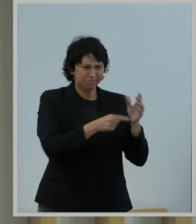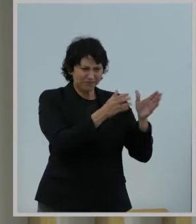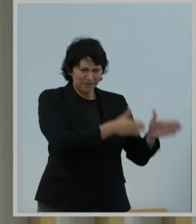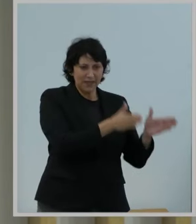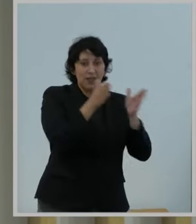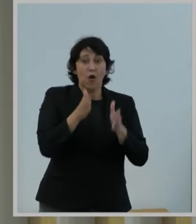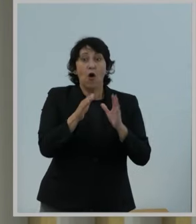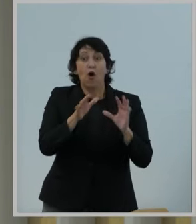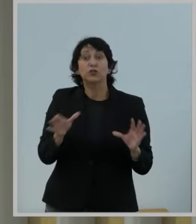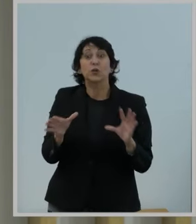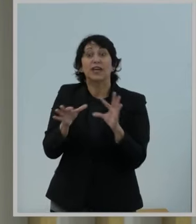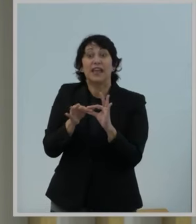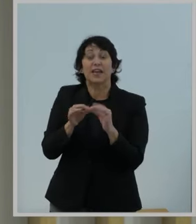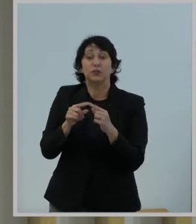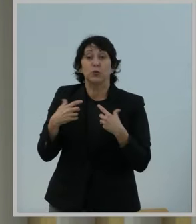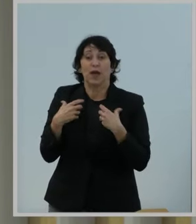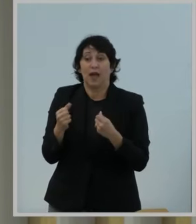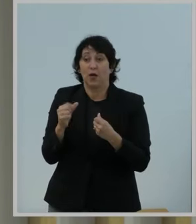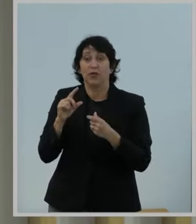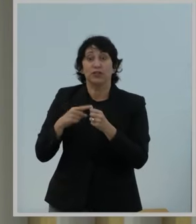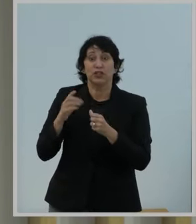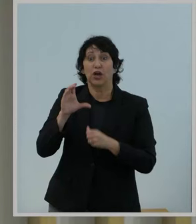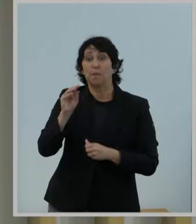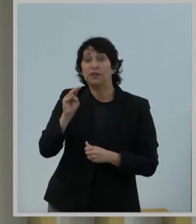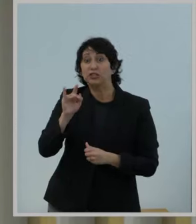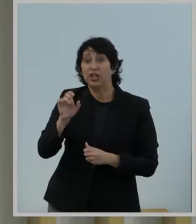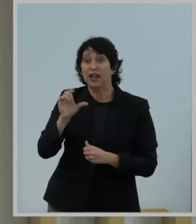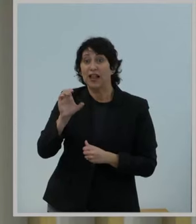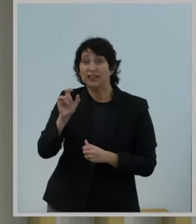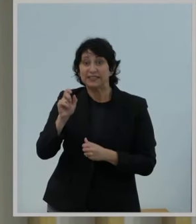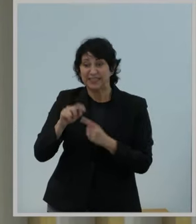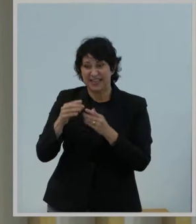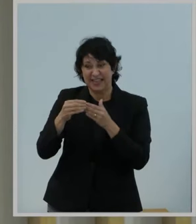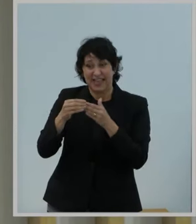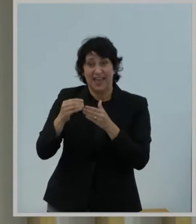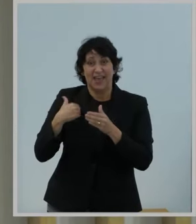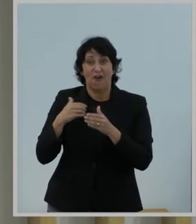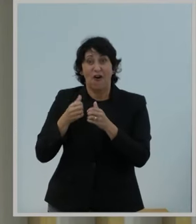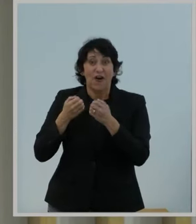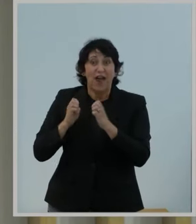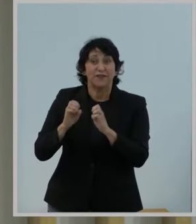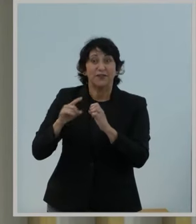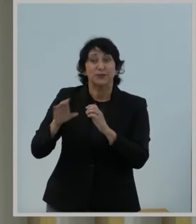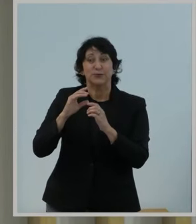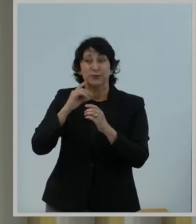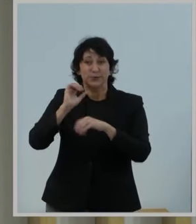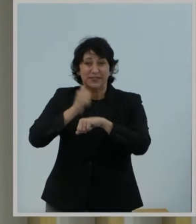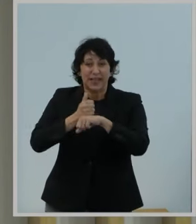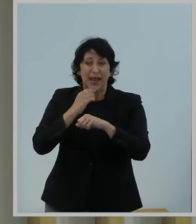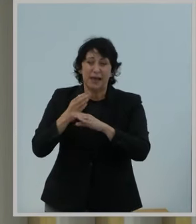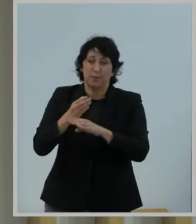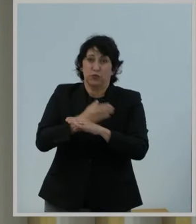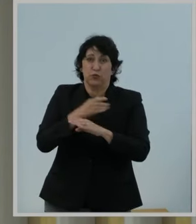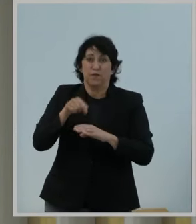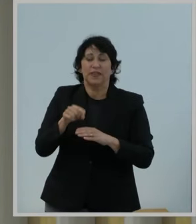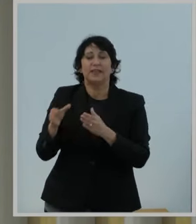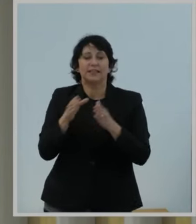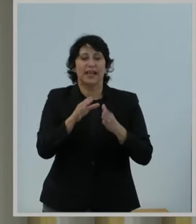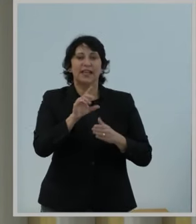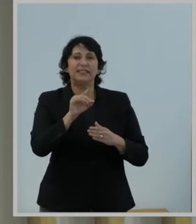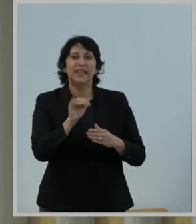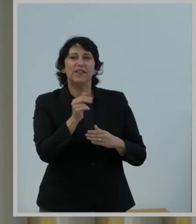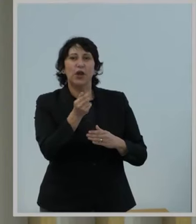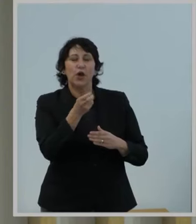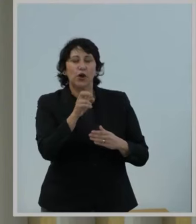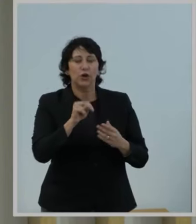Connect to Health Task Force Chair, Michelle Ellison, for leading our efforts to improve this mapping resource, as well as David Ahern, Ben